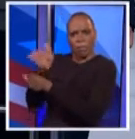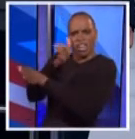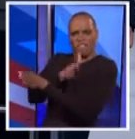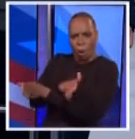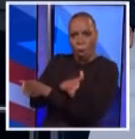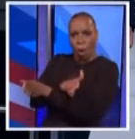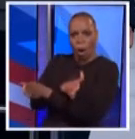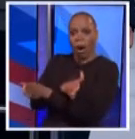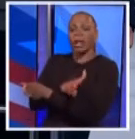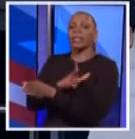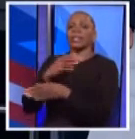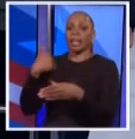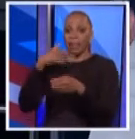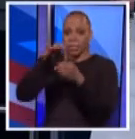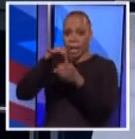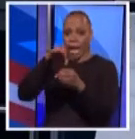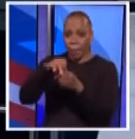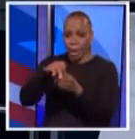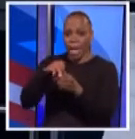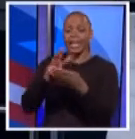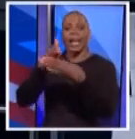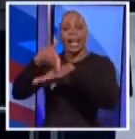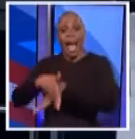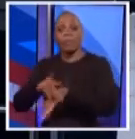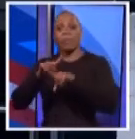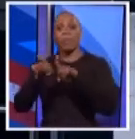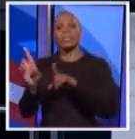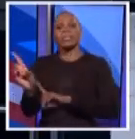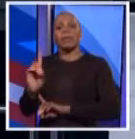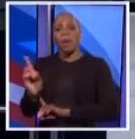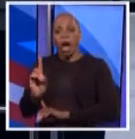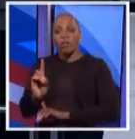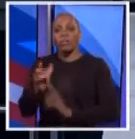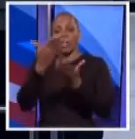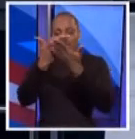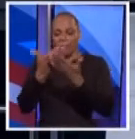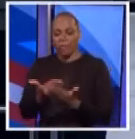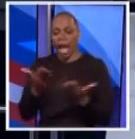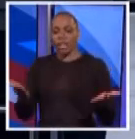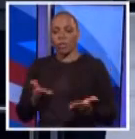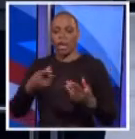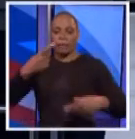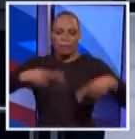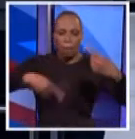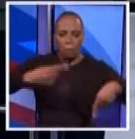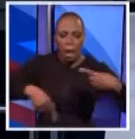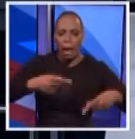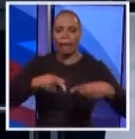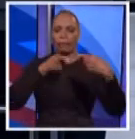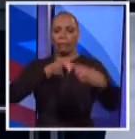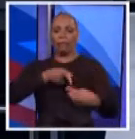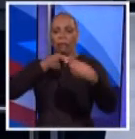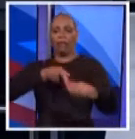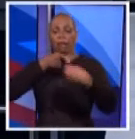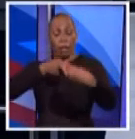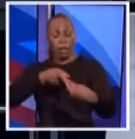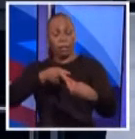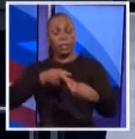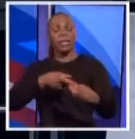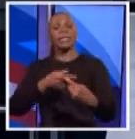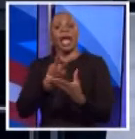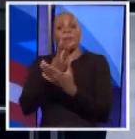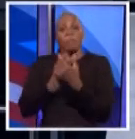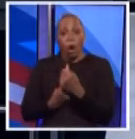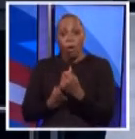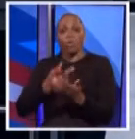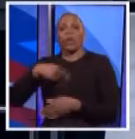be friends after this campaign. This is our democracy. The fact that we're here today debating and tussling speaks to the fact that we both want